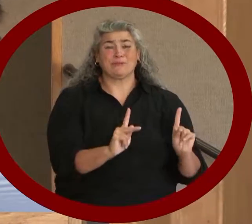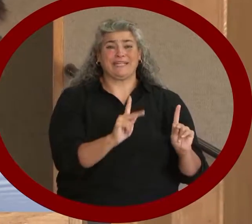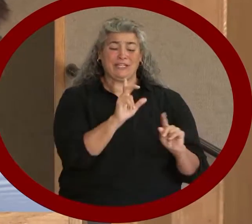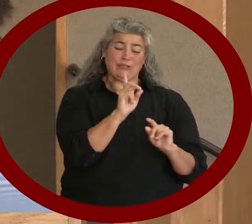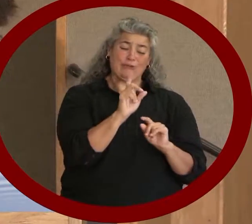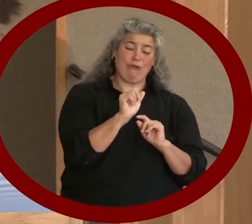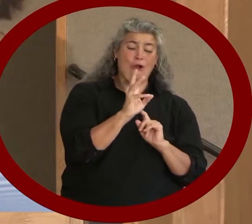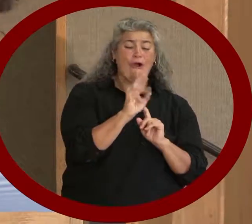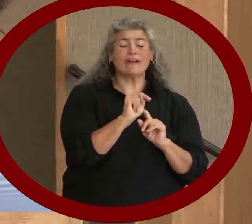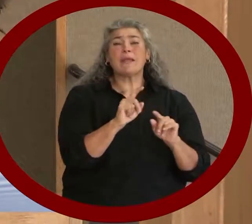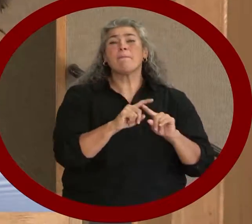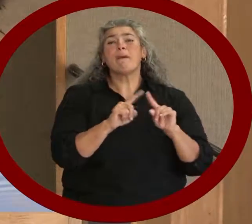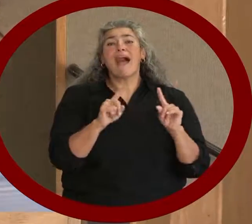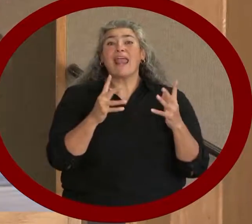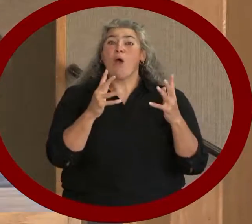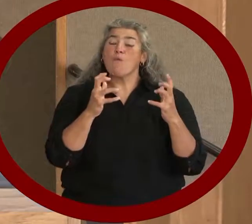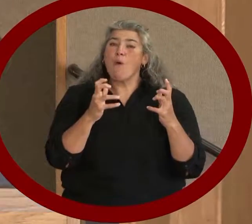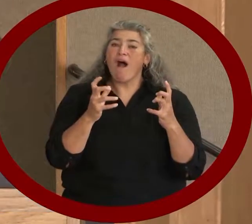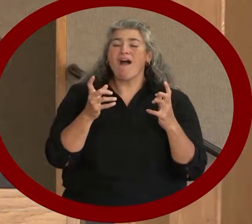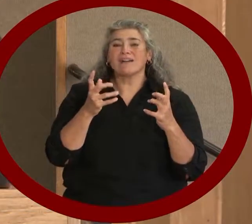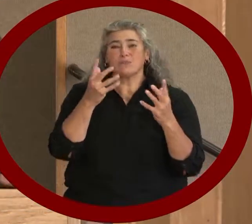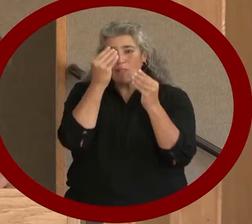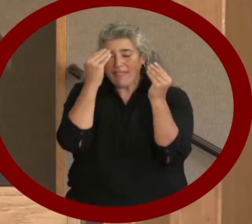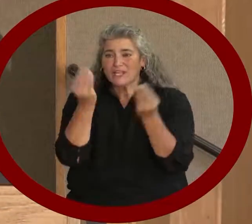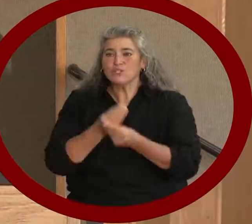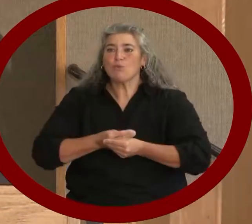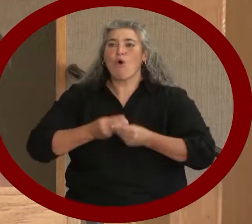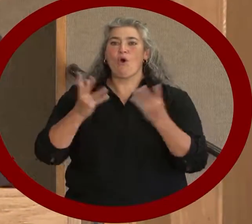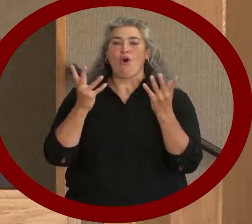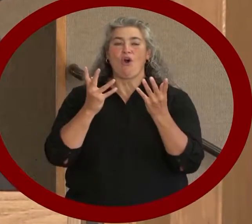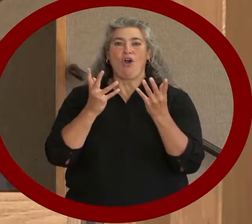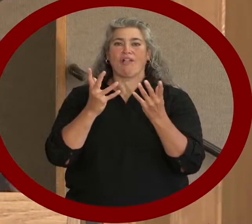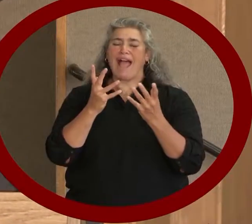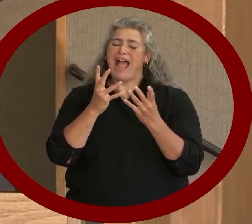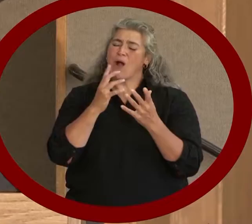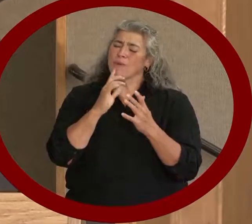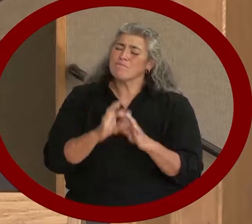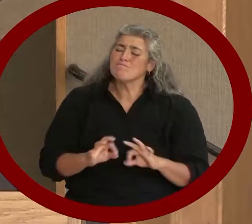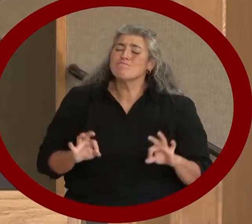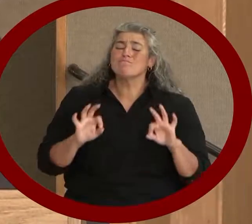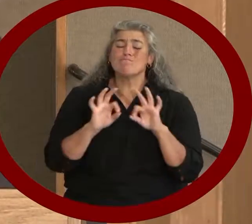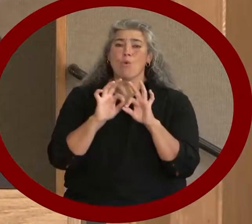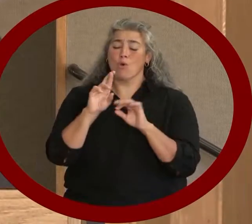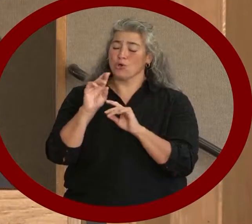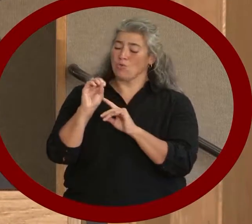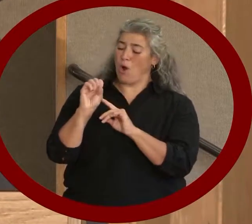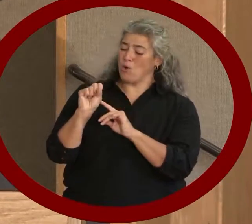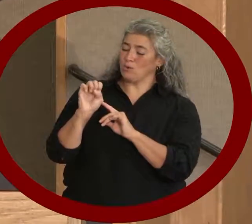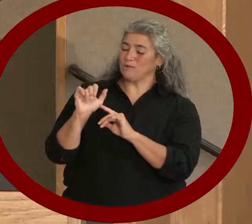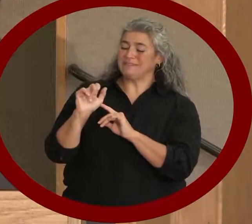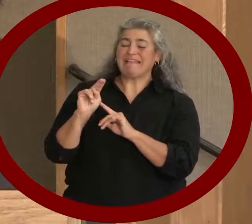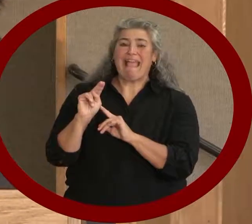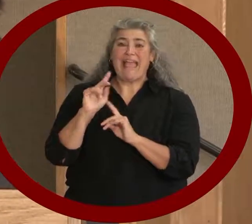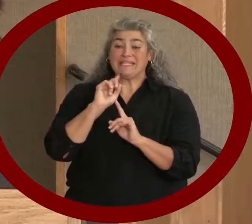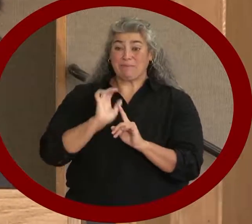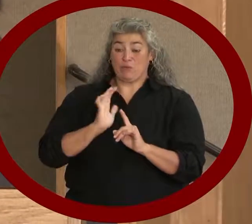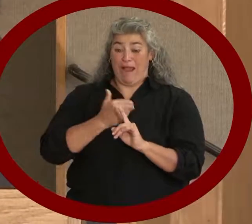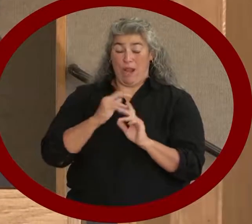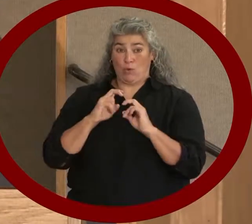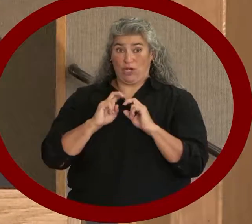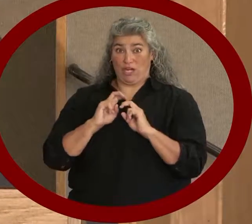just how important Roseanne has been to our commission, to this event, to ourselves.